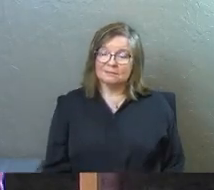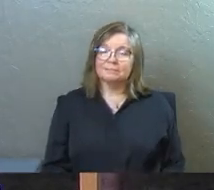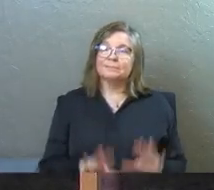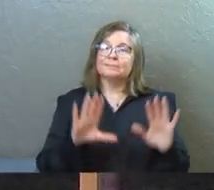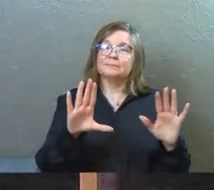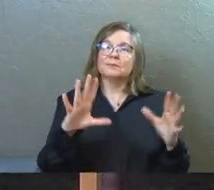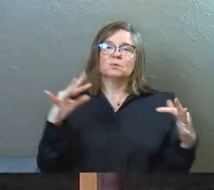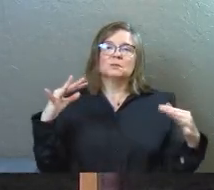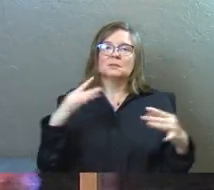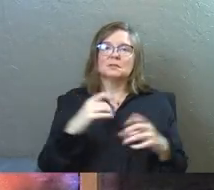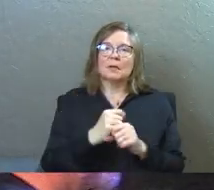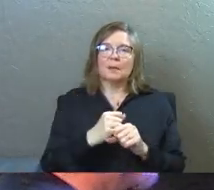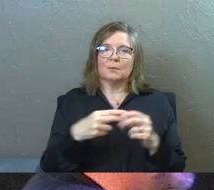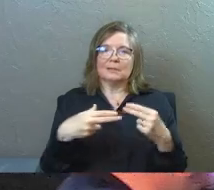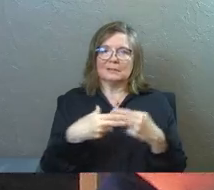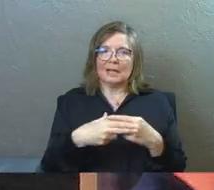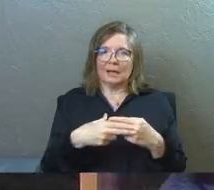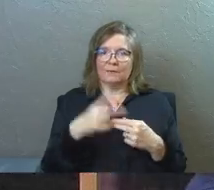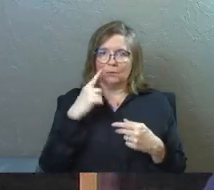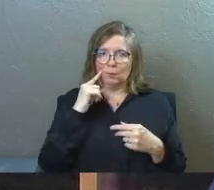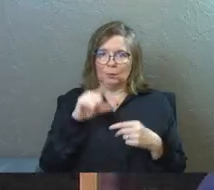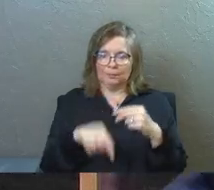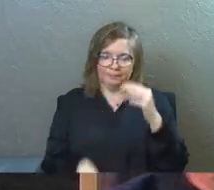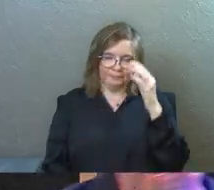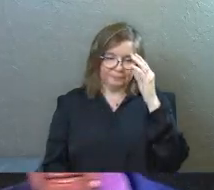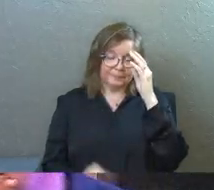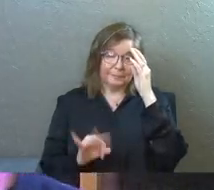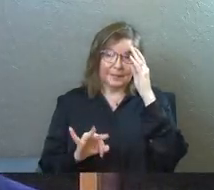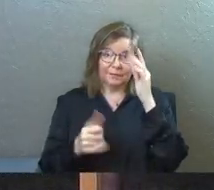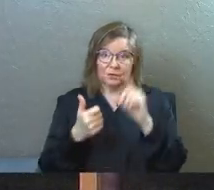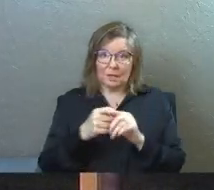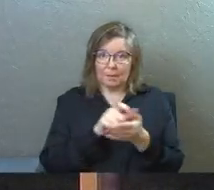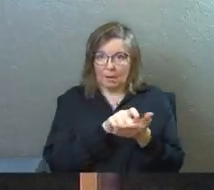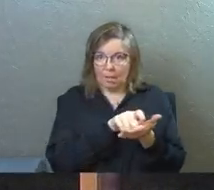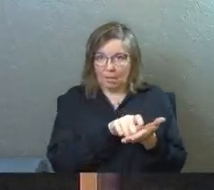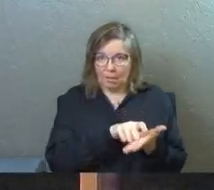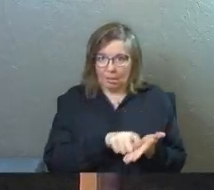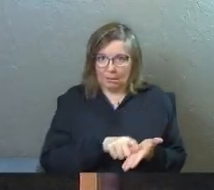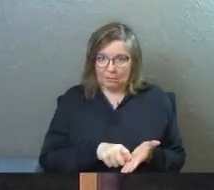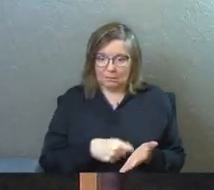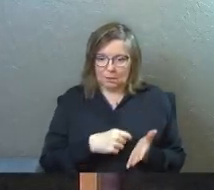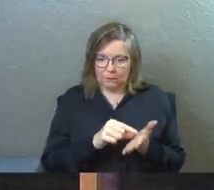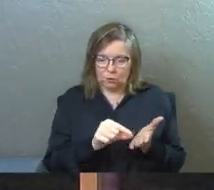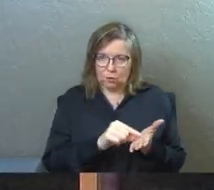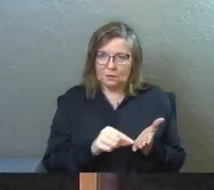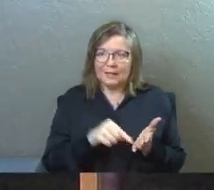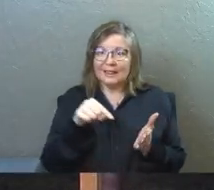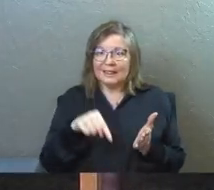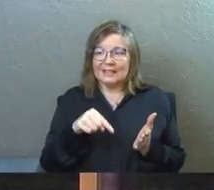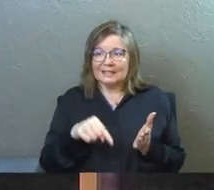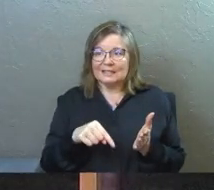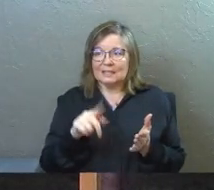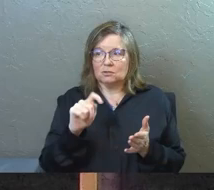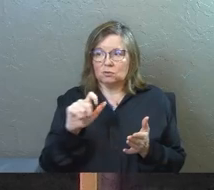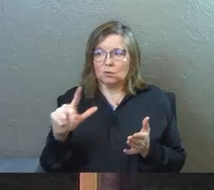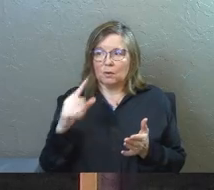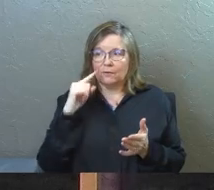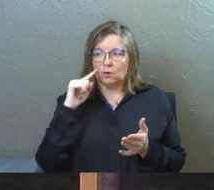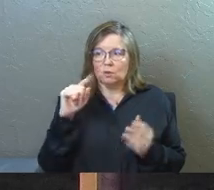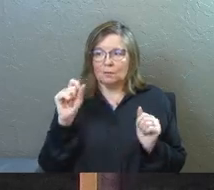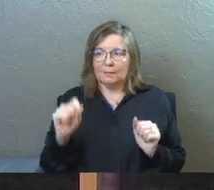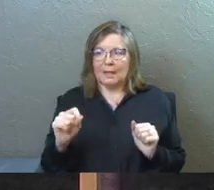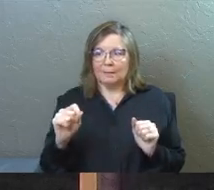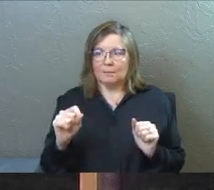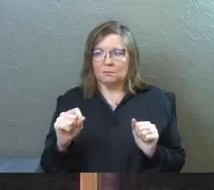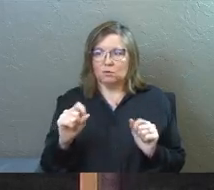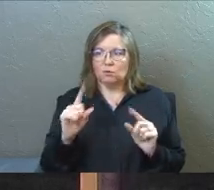So here's a summary slide just real quick for you. If you've been taking notes and trying to get those verses there this is a tool for you